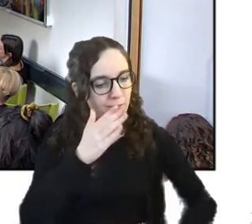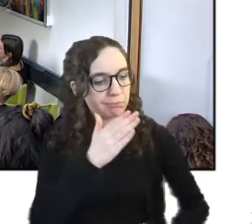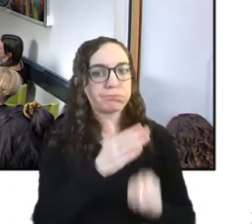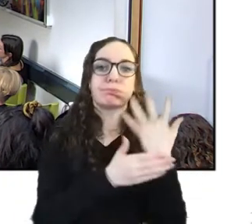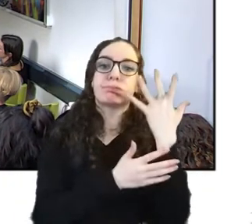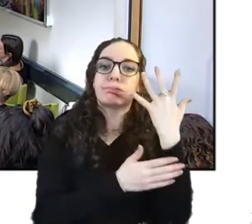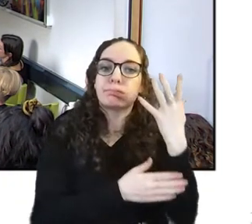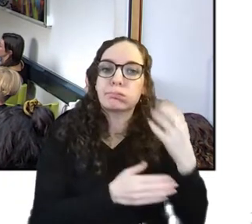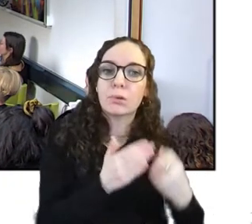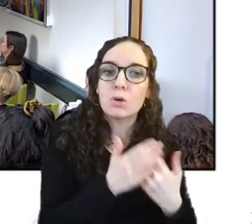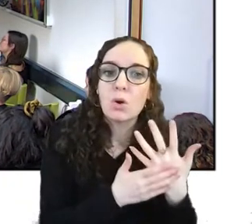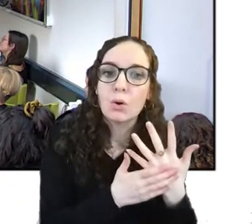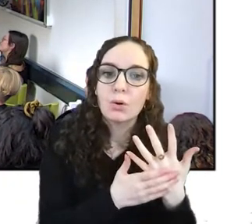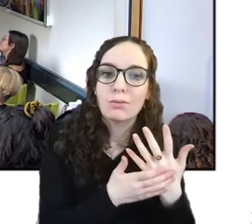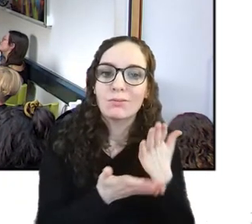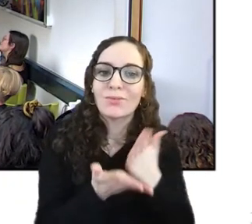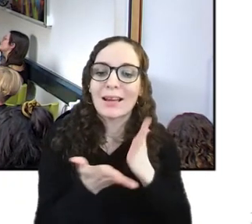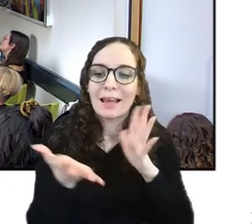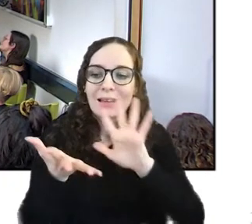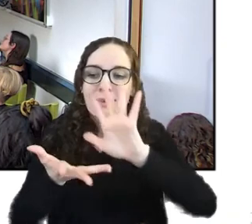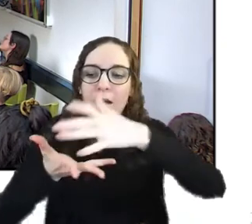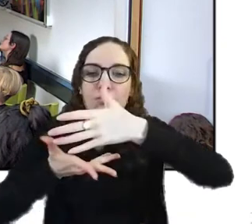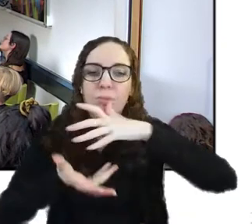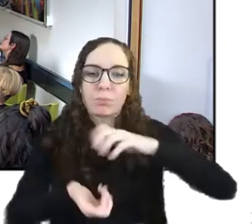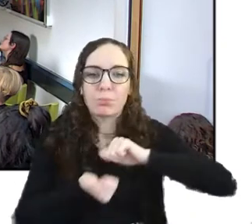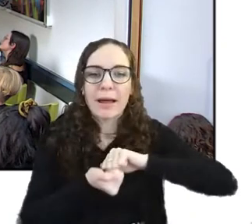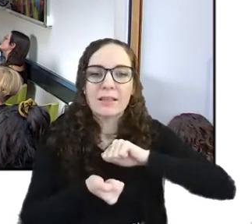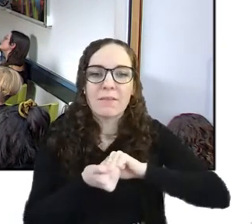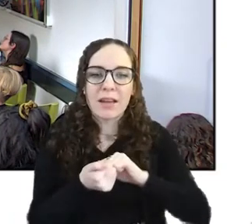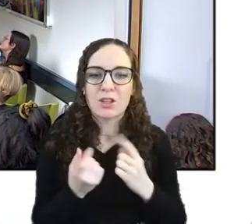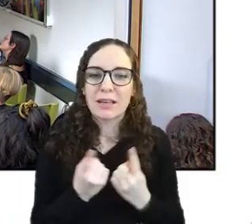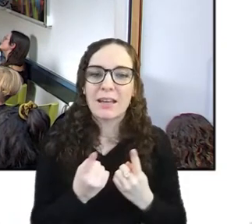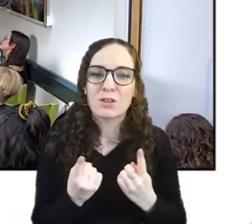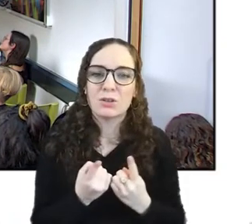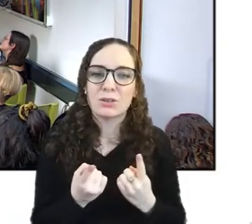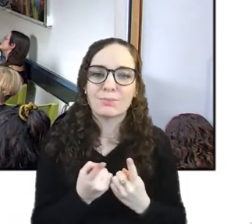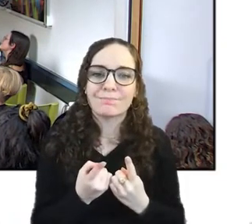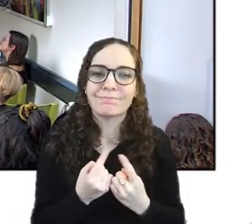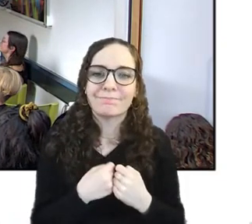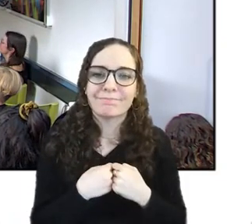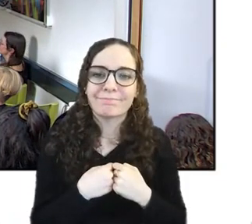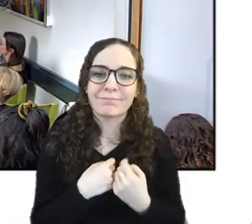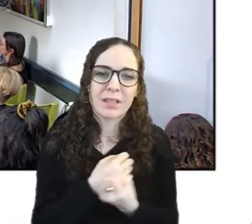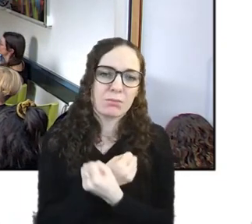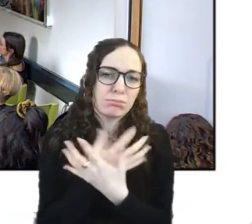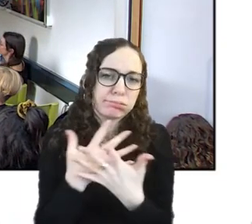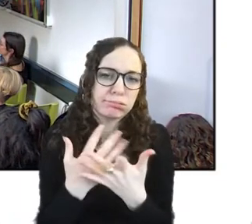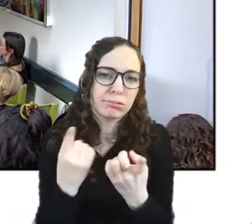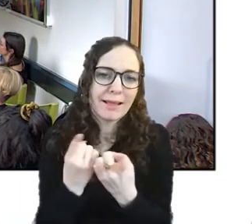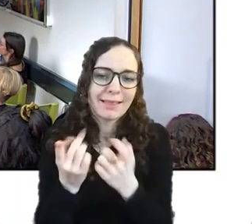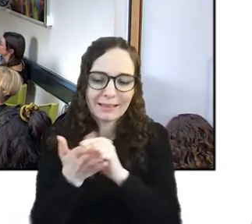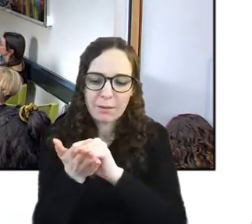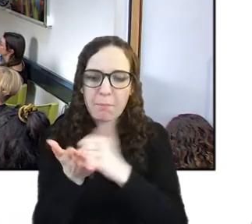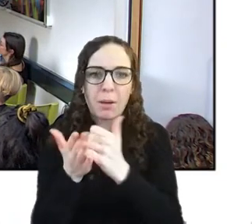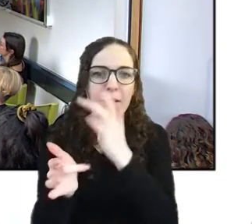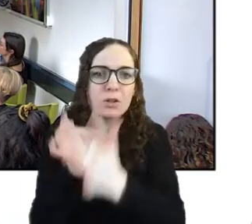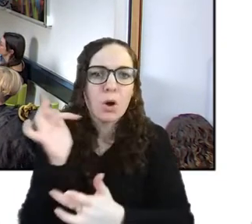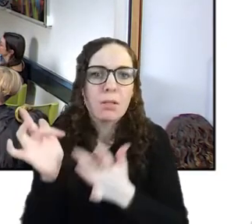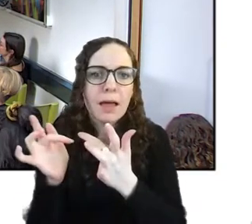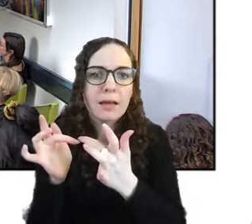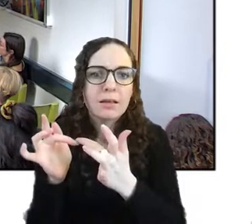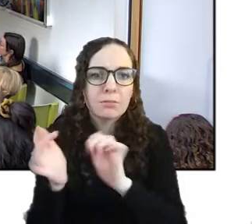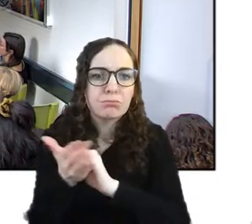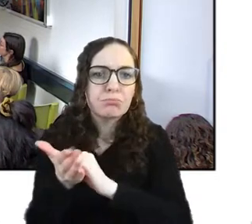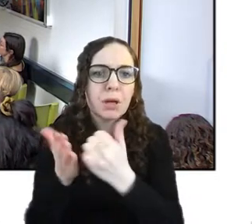issues but the amount of things that are published online and like digitally every day it's incredibly